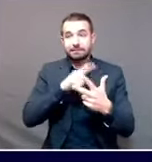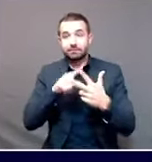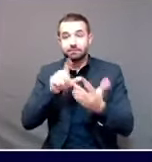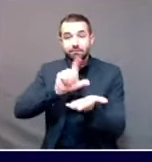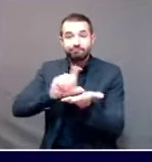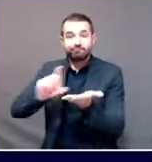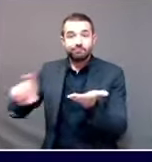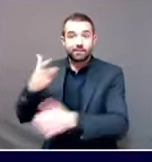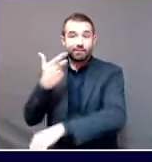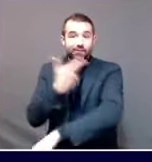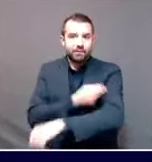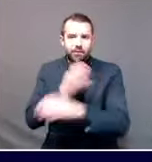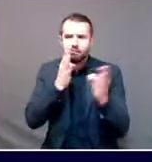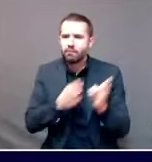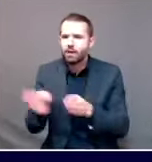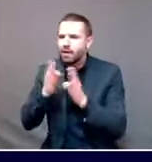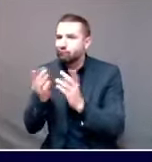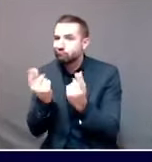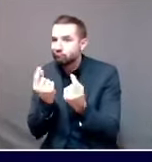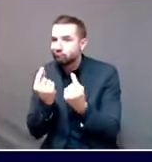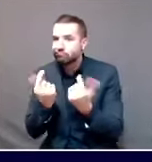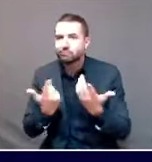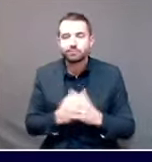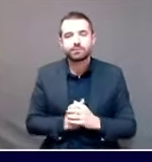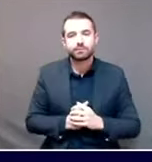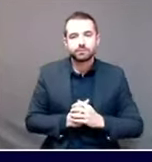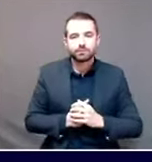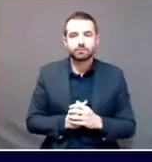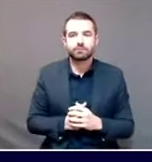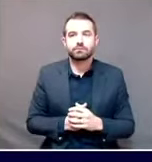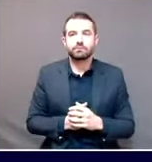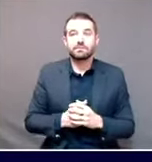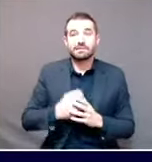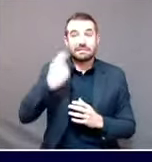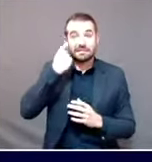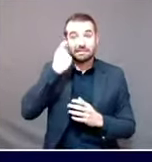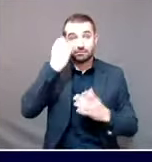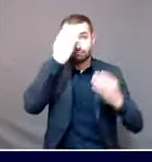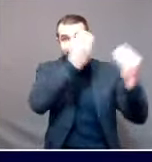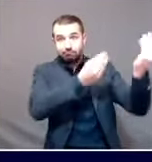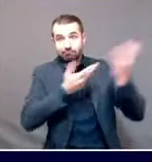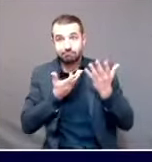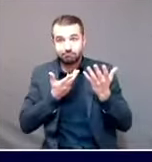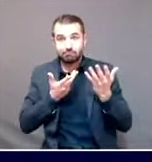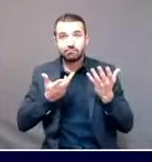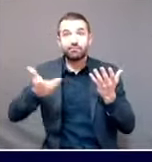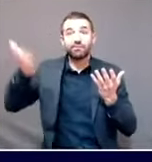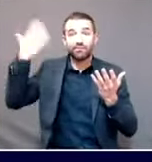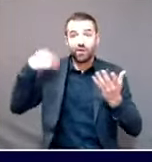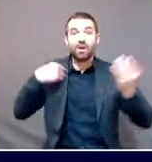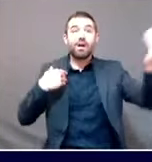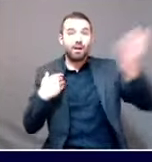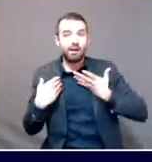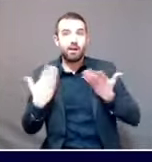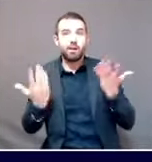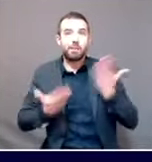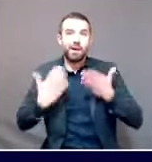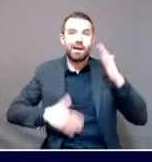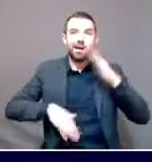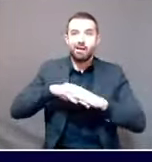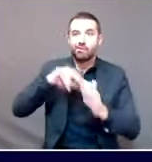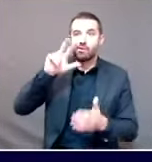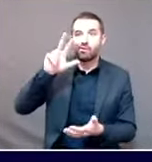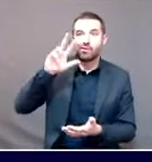Maine CDC received word that we would be receiving up to 36,000 doses of vaccine. We initially